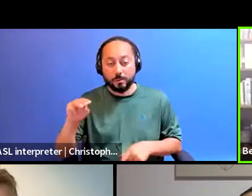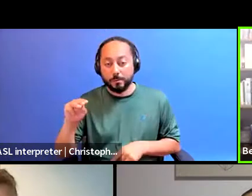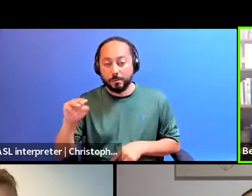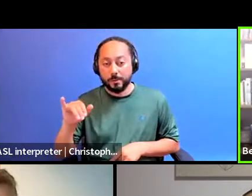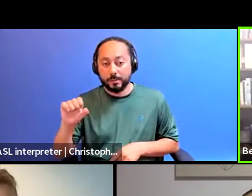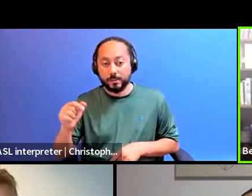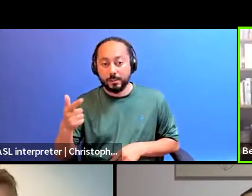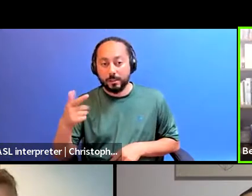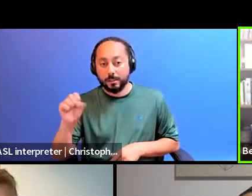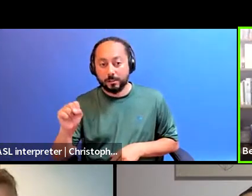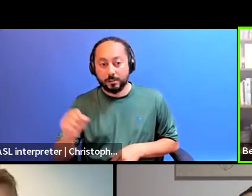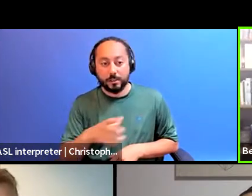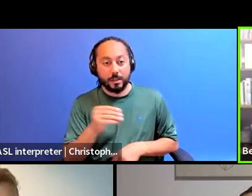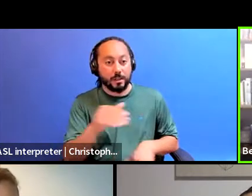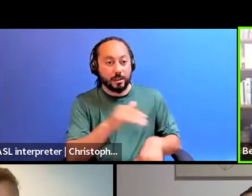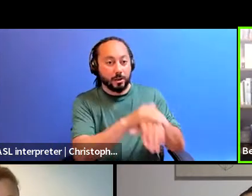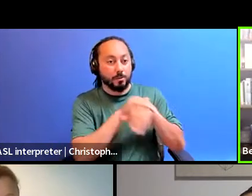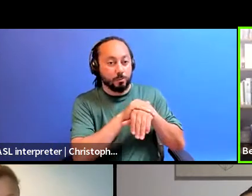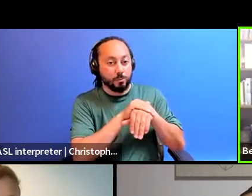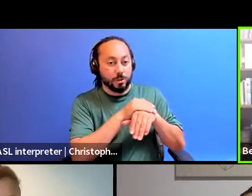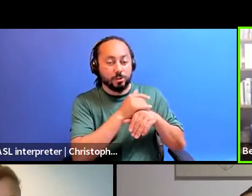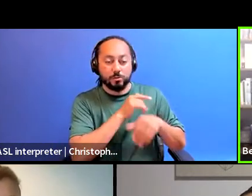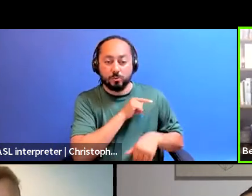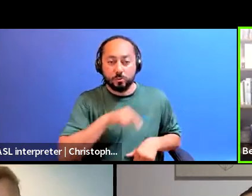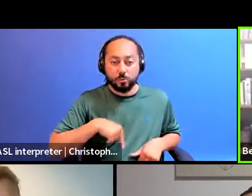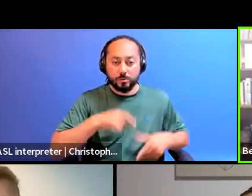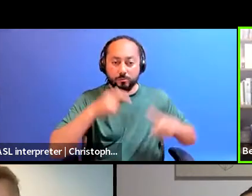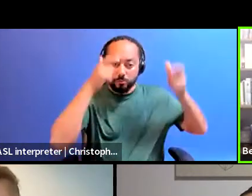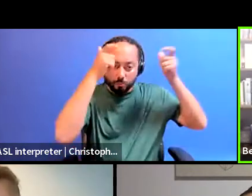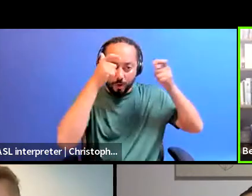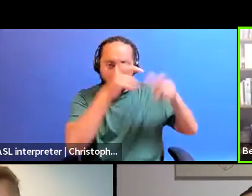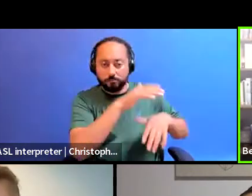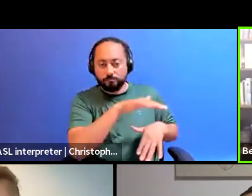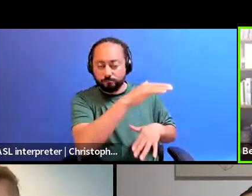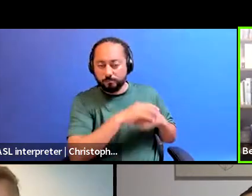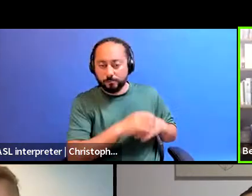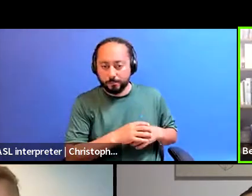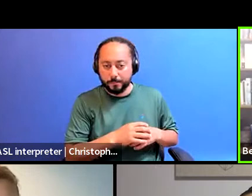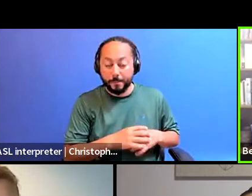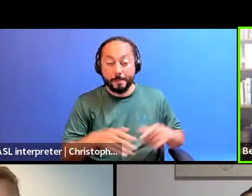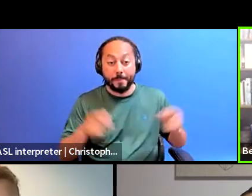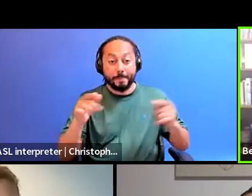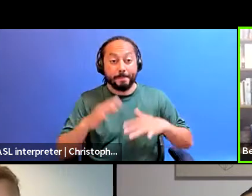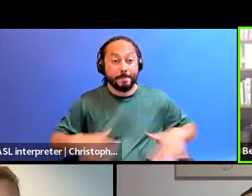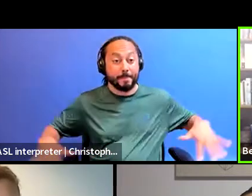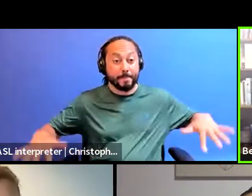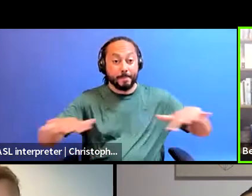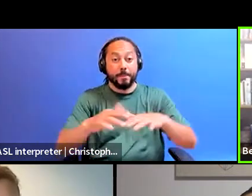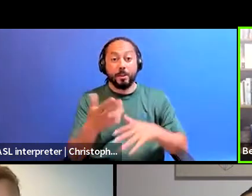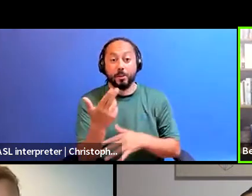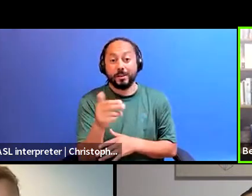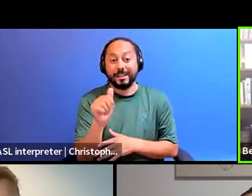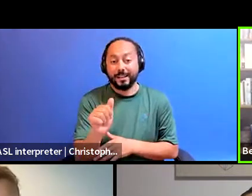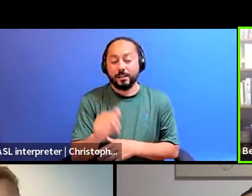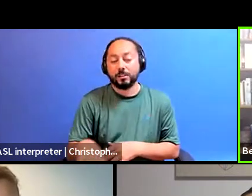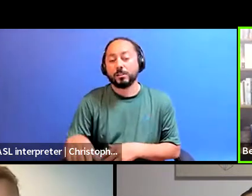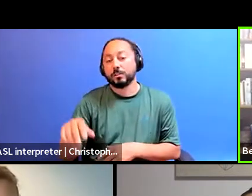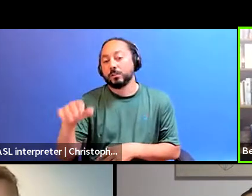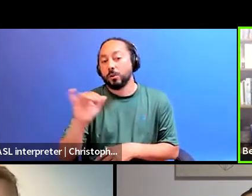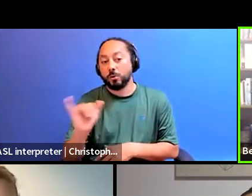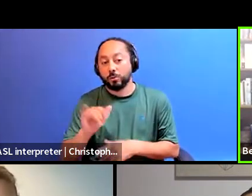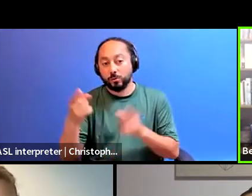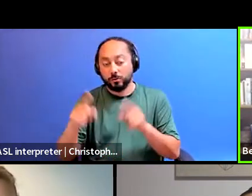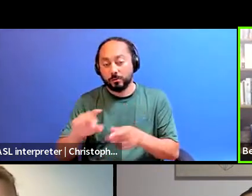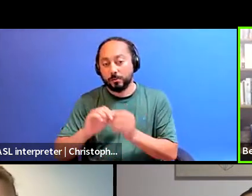River and the British Crown. We are surrounded by Treaty 13A, Treaty 20, also known